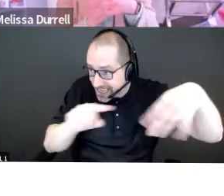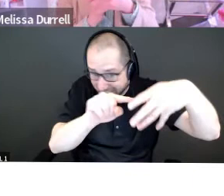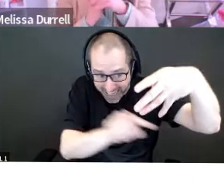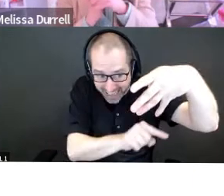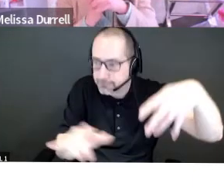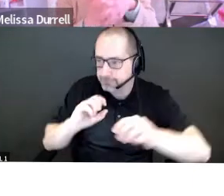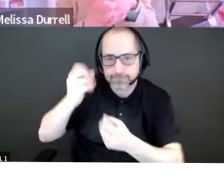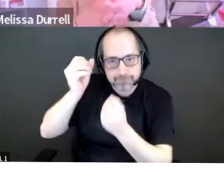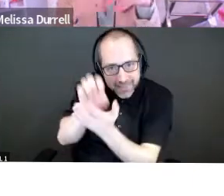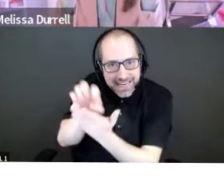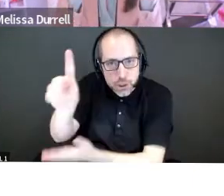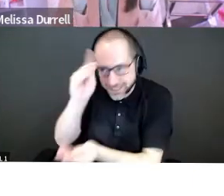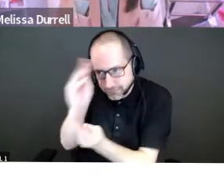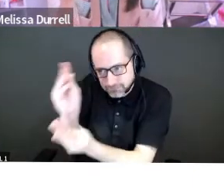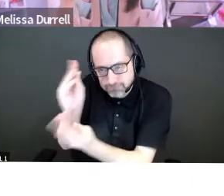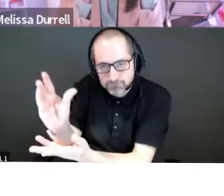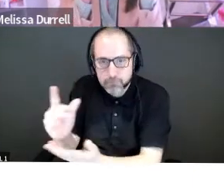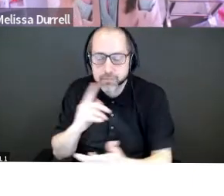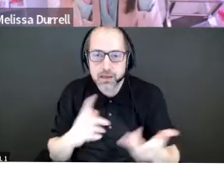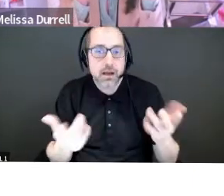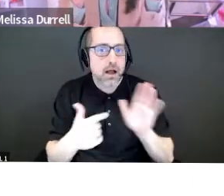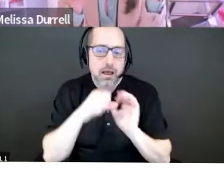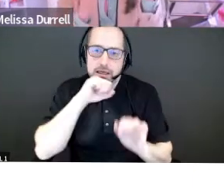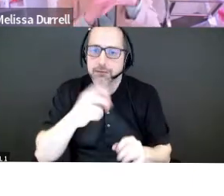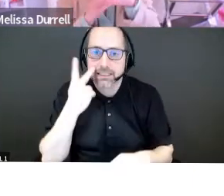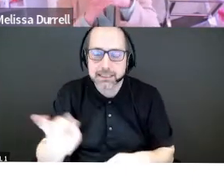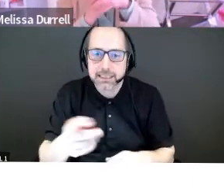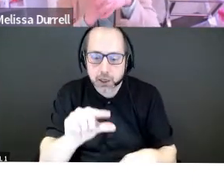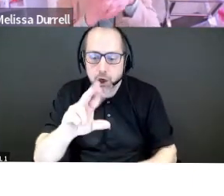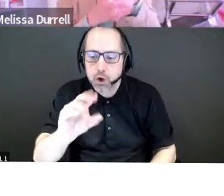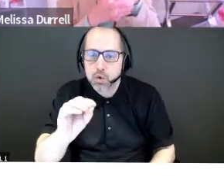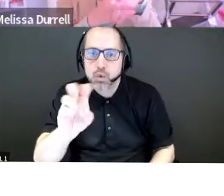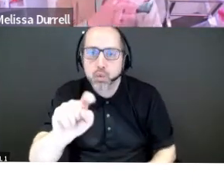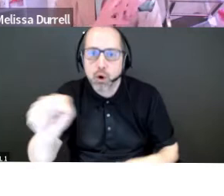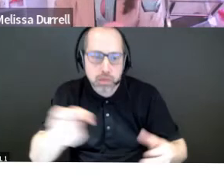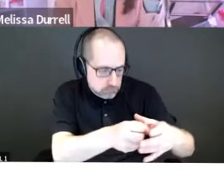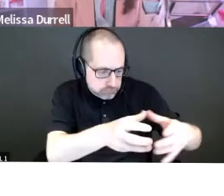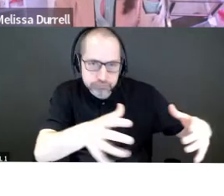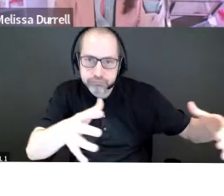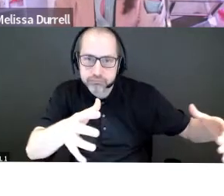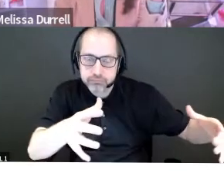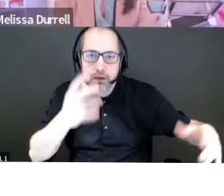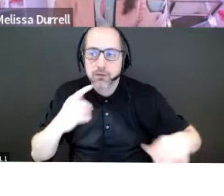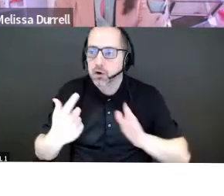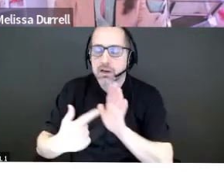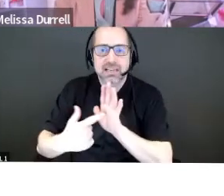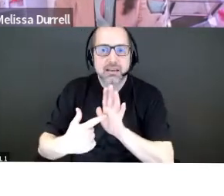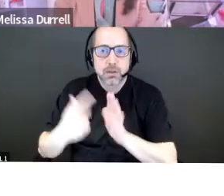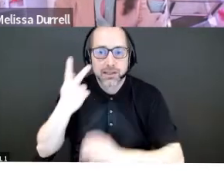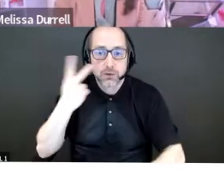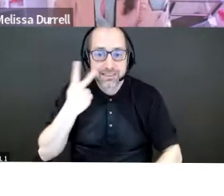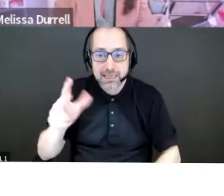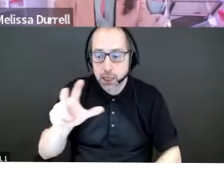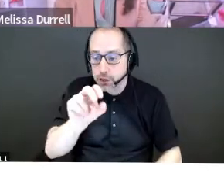I love to see growth rates, right? Like, uh, I remember, uh, one of my mentors, another angel investor said, if you see a 30% plus